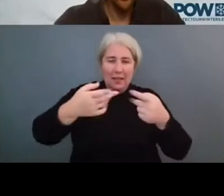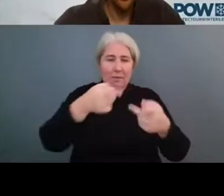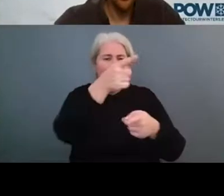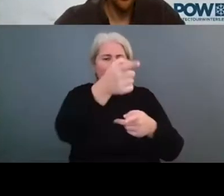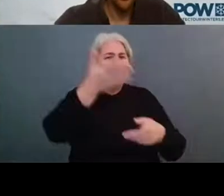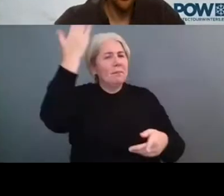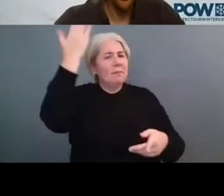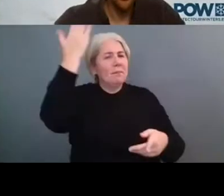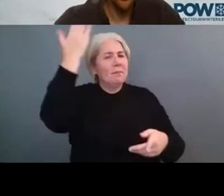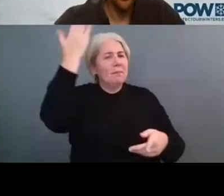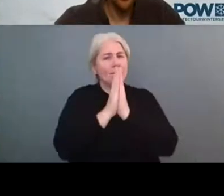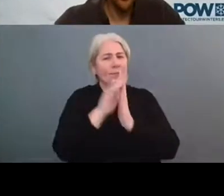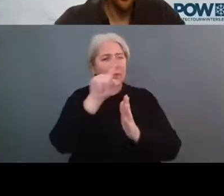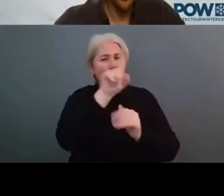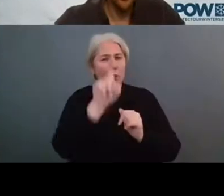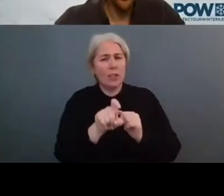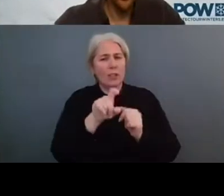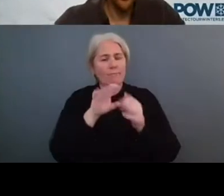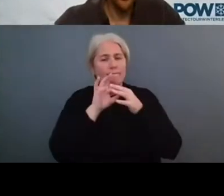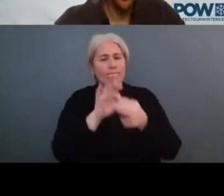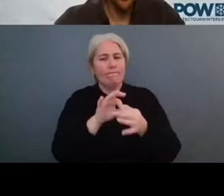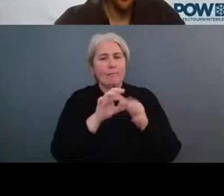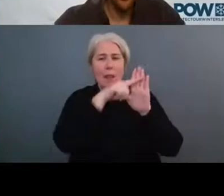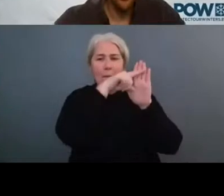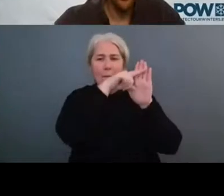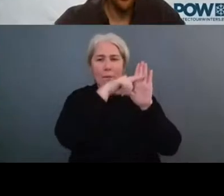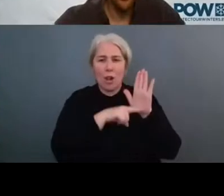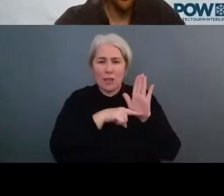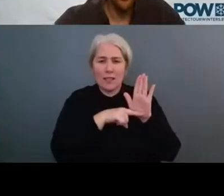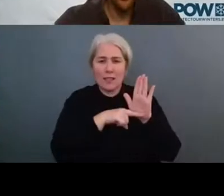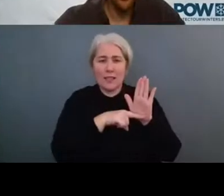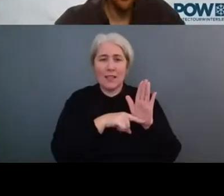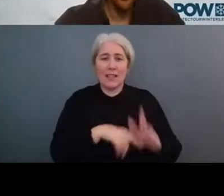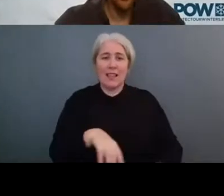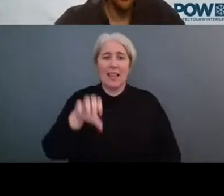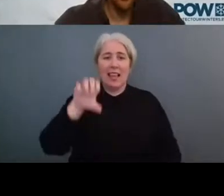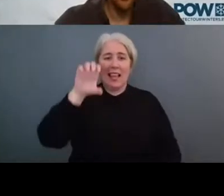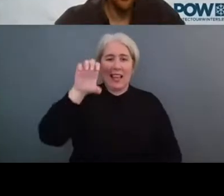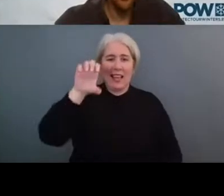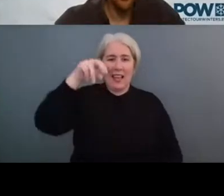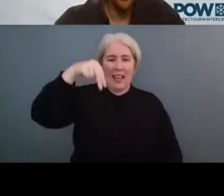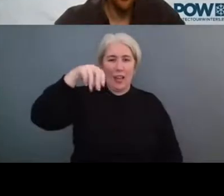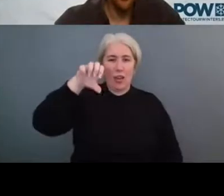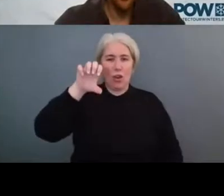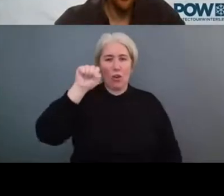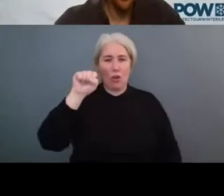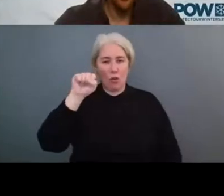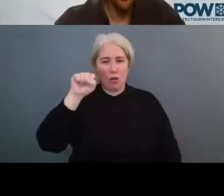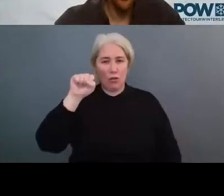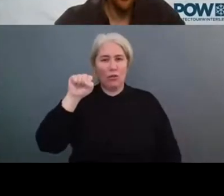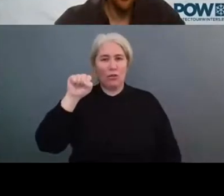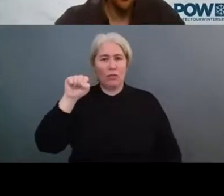every ENOS member signs out a charter and commits to meet agreed sustainability